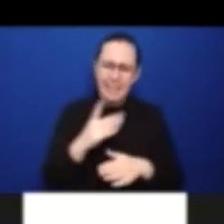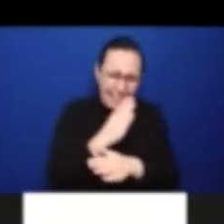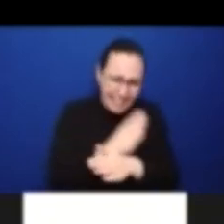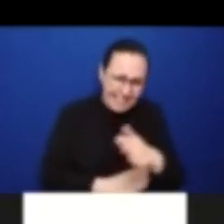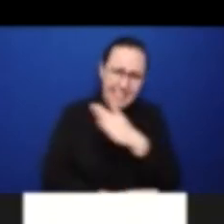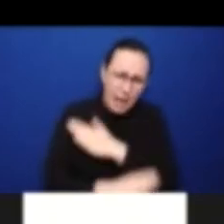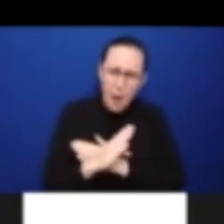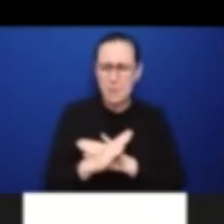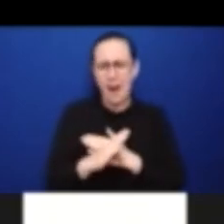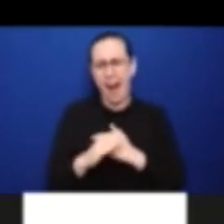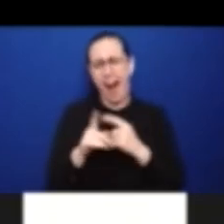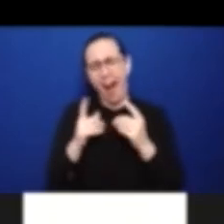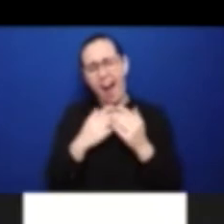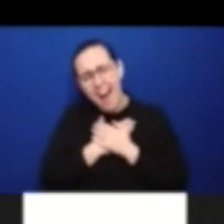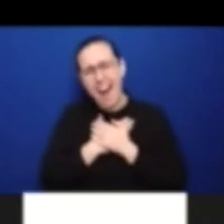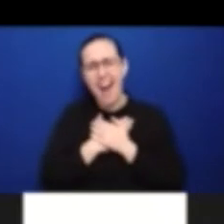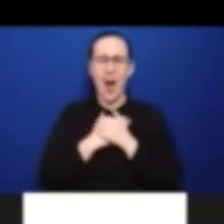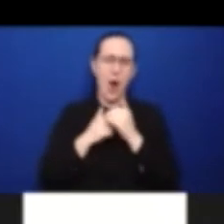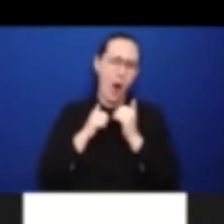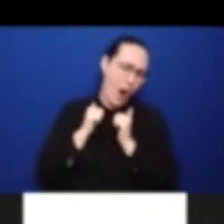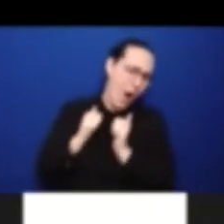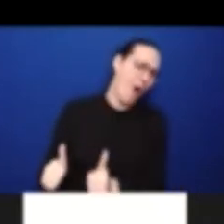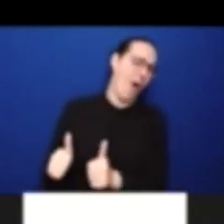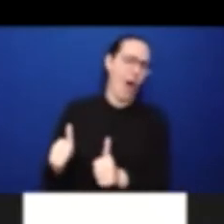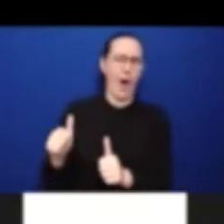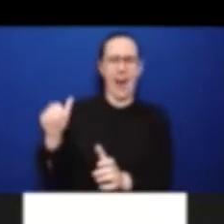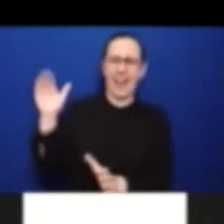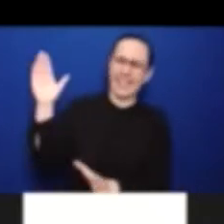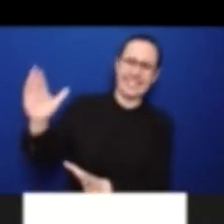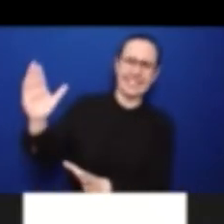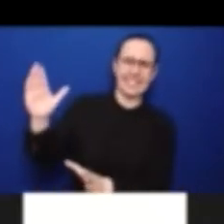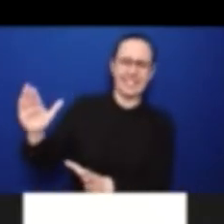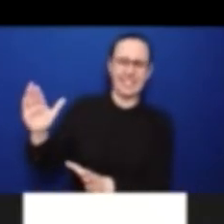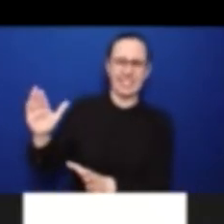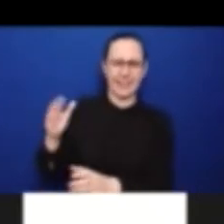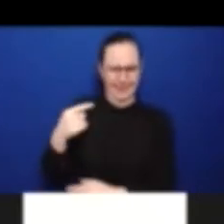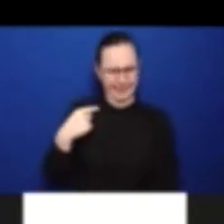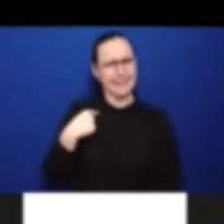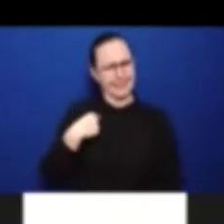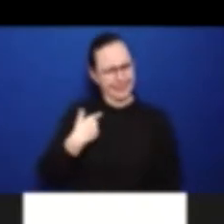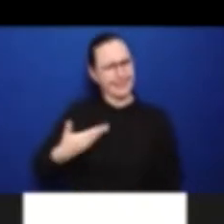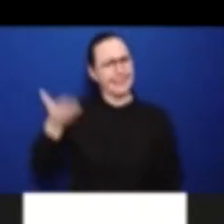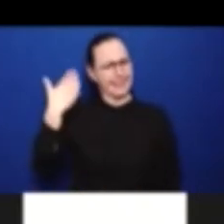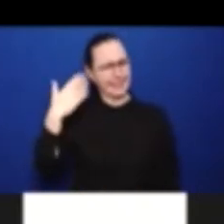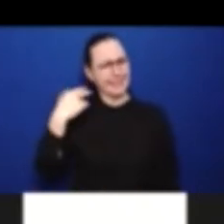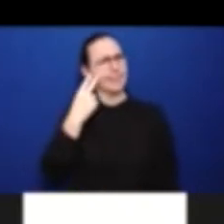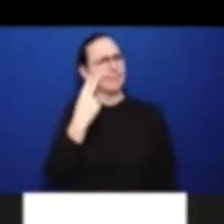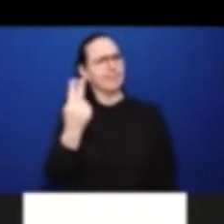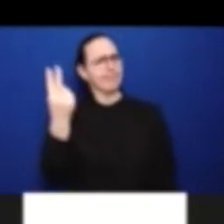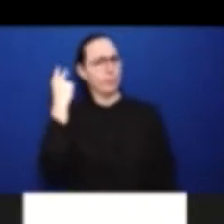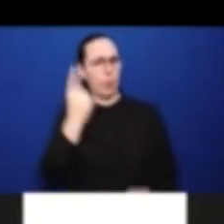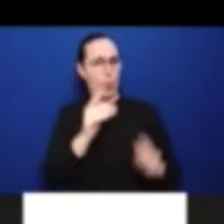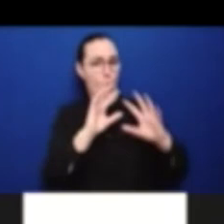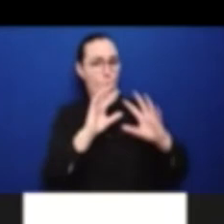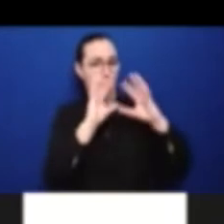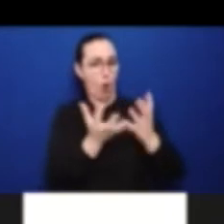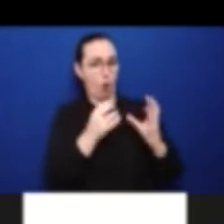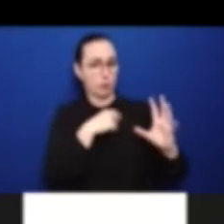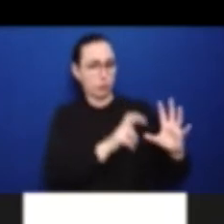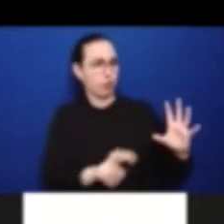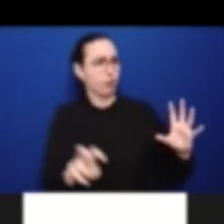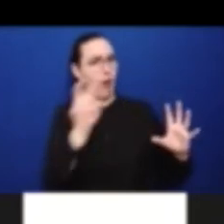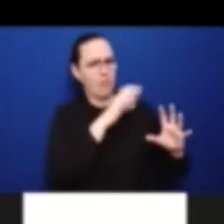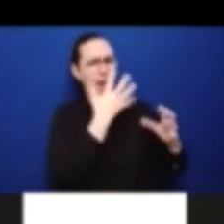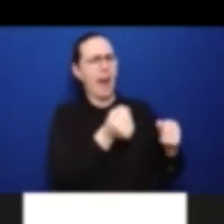infirm. I remember traveling the world and being so offended by the word and the vocabulary that was used when